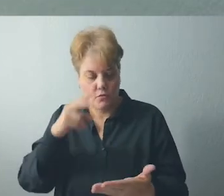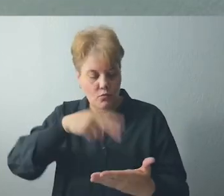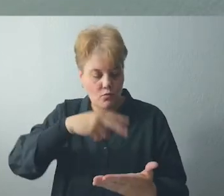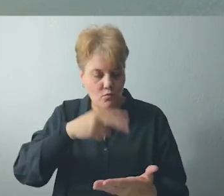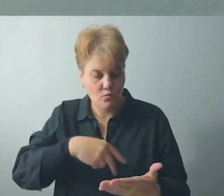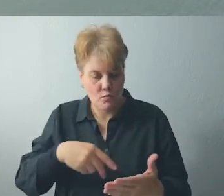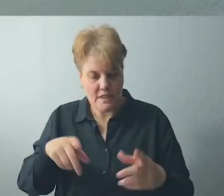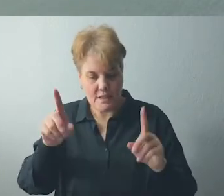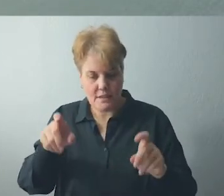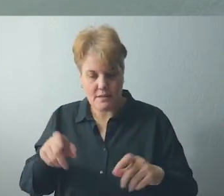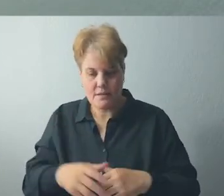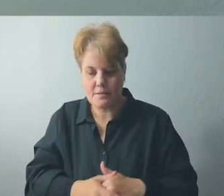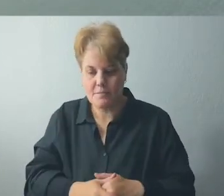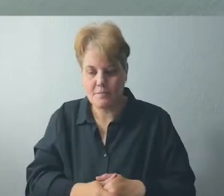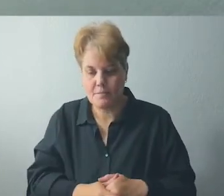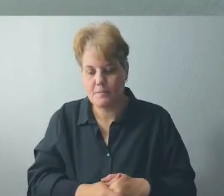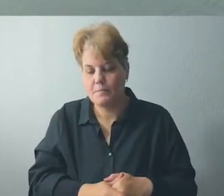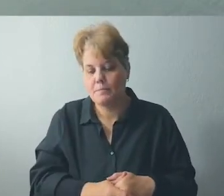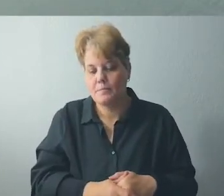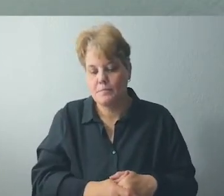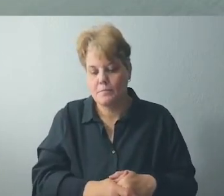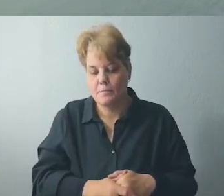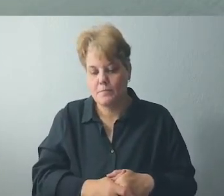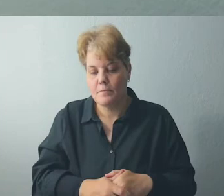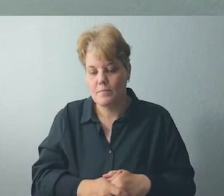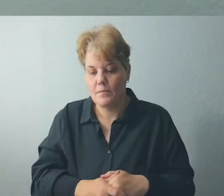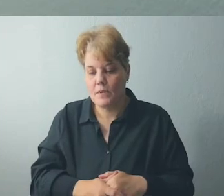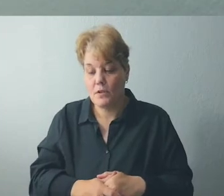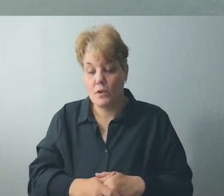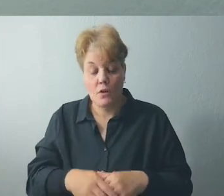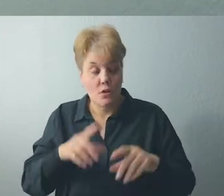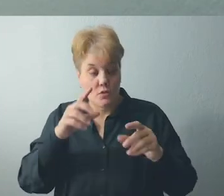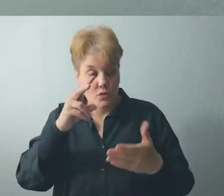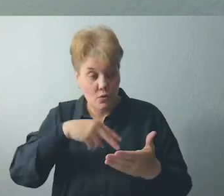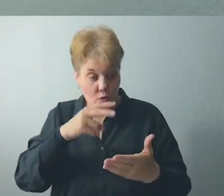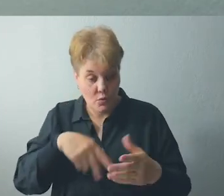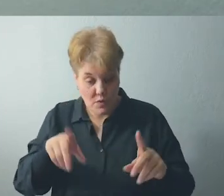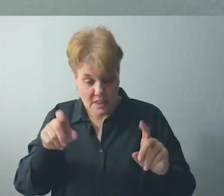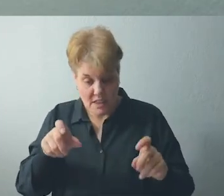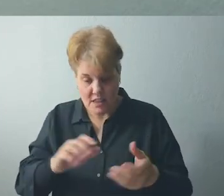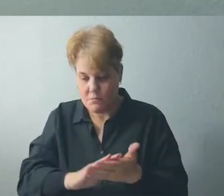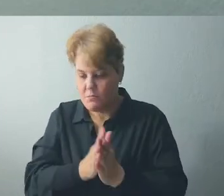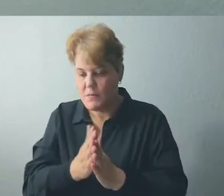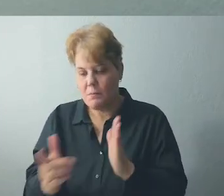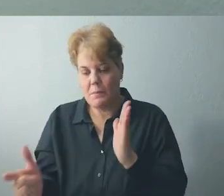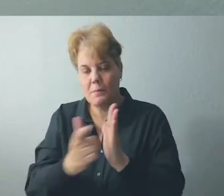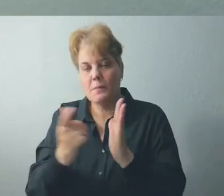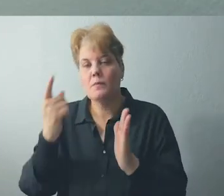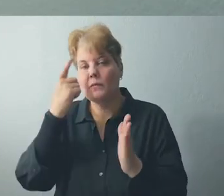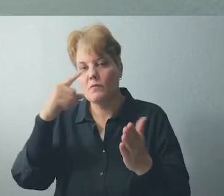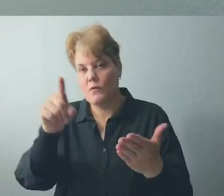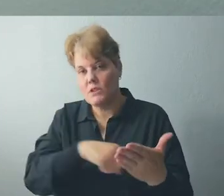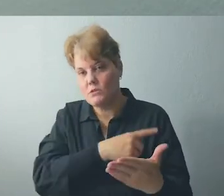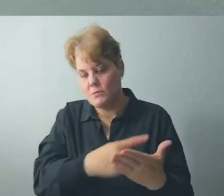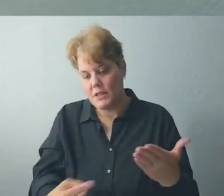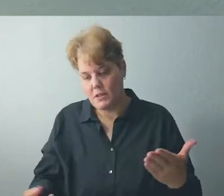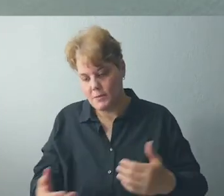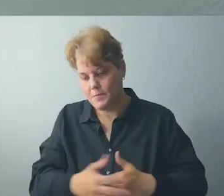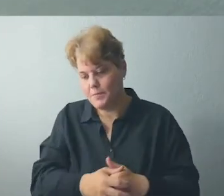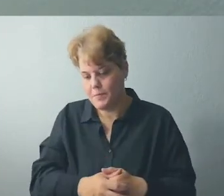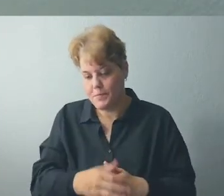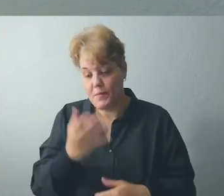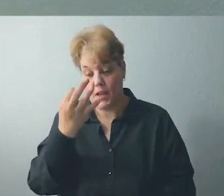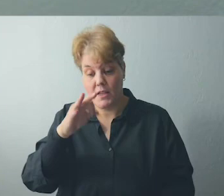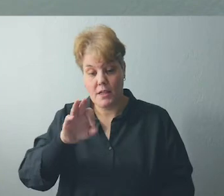things in our past history, we did not want to overlook the positive and painful advances in the history of our country. The